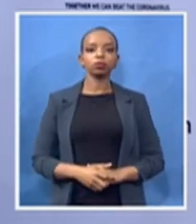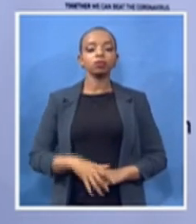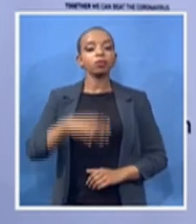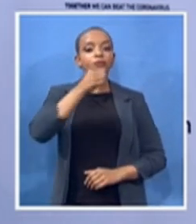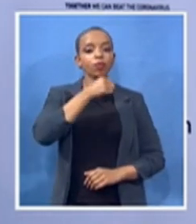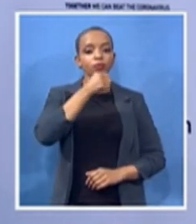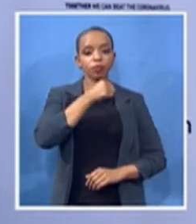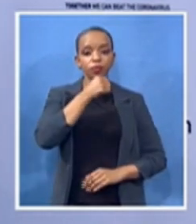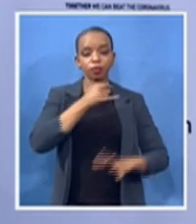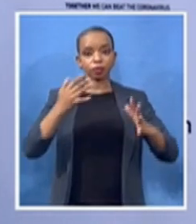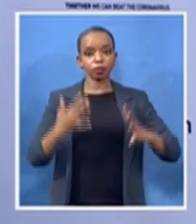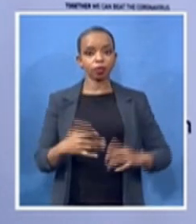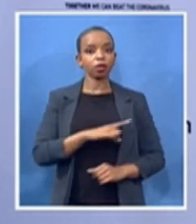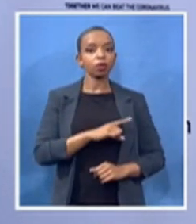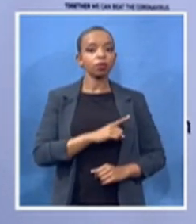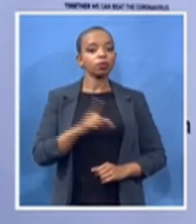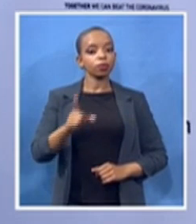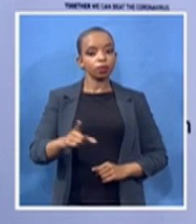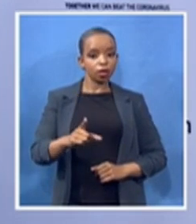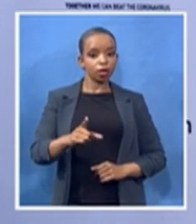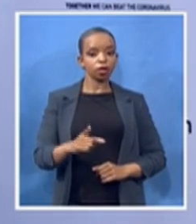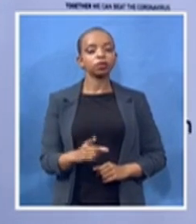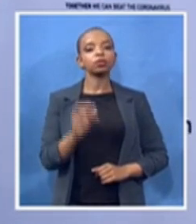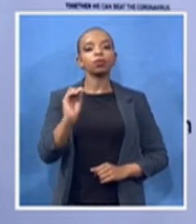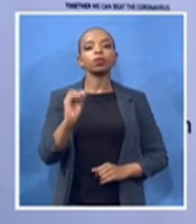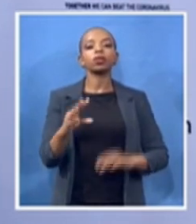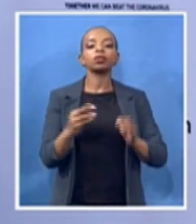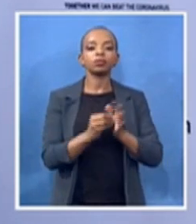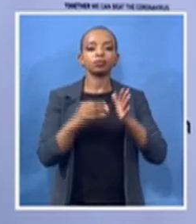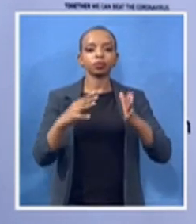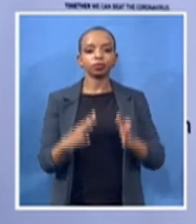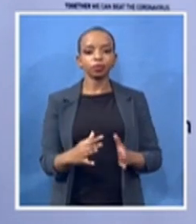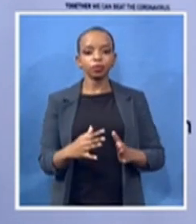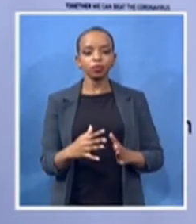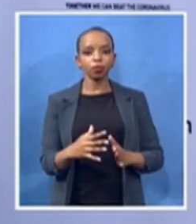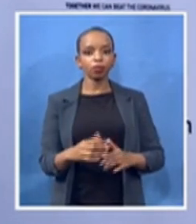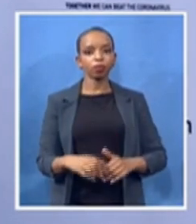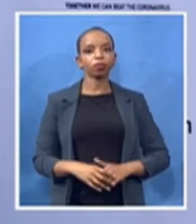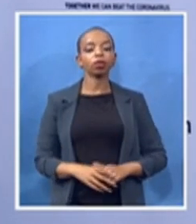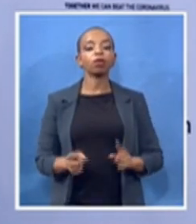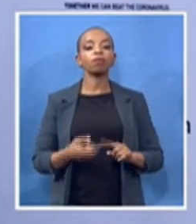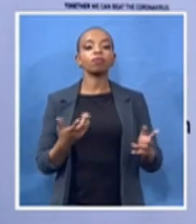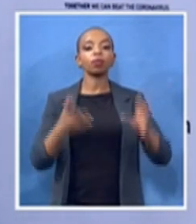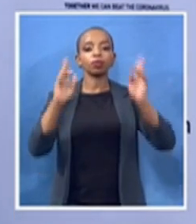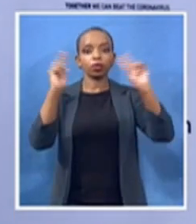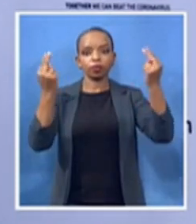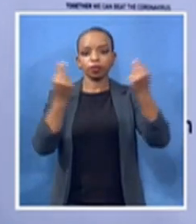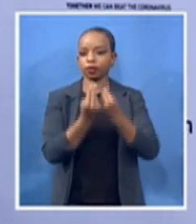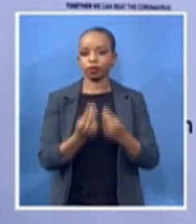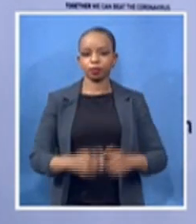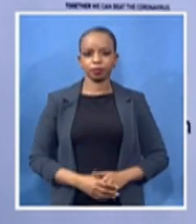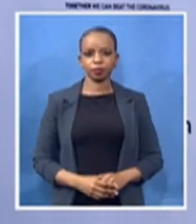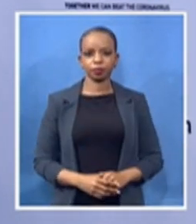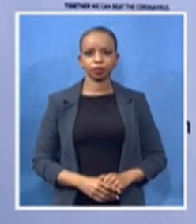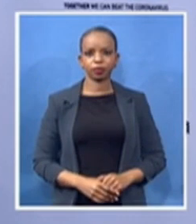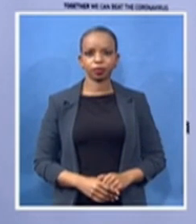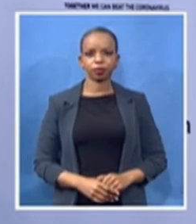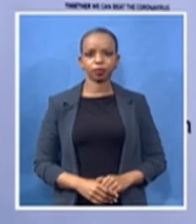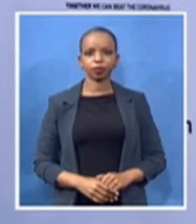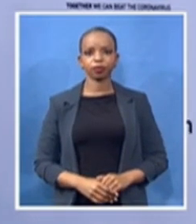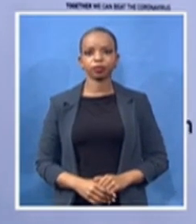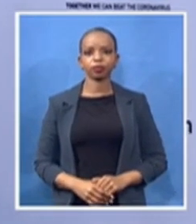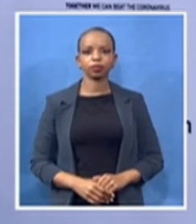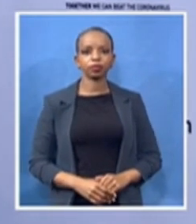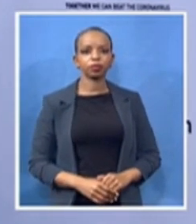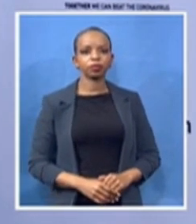to her space of activism from